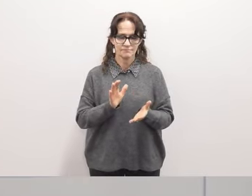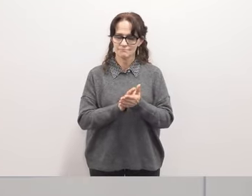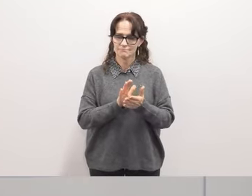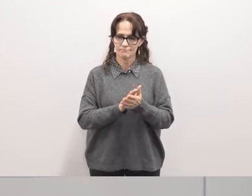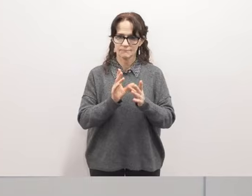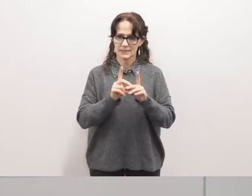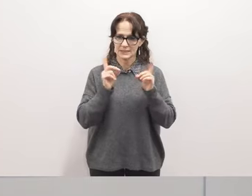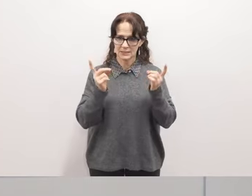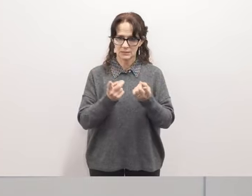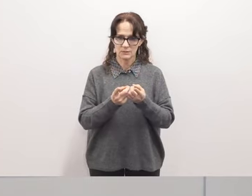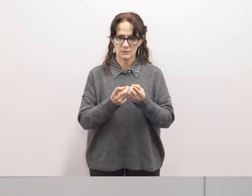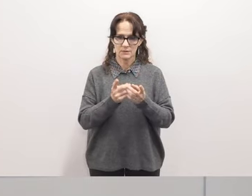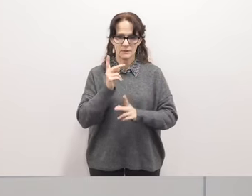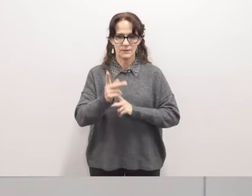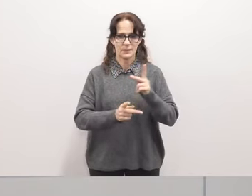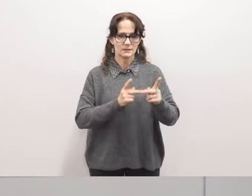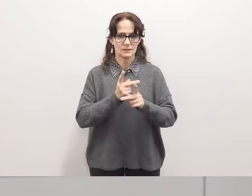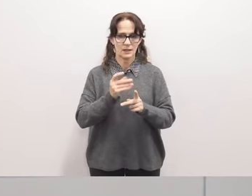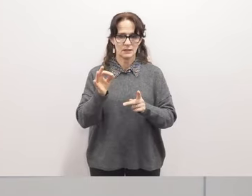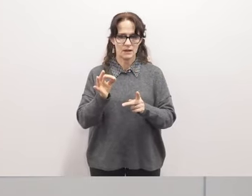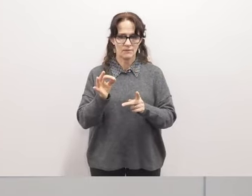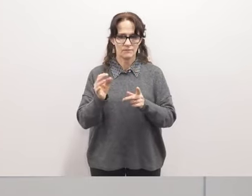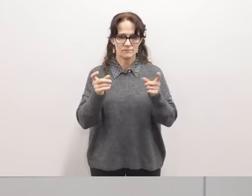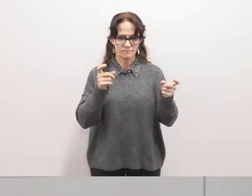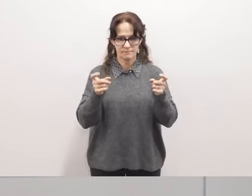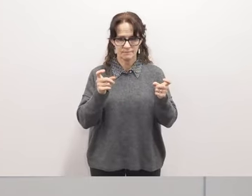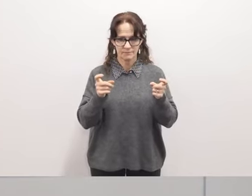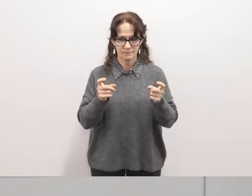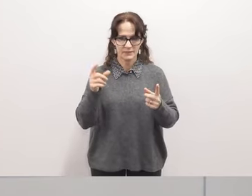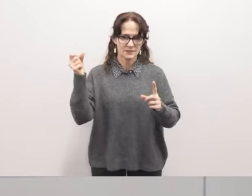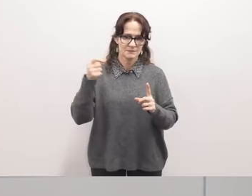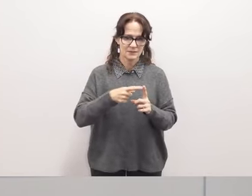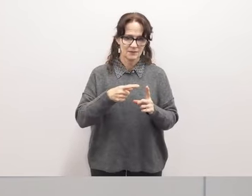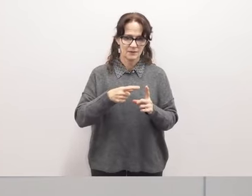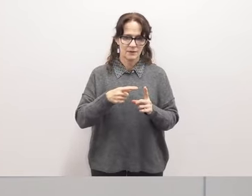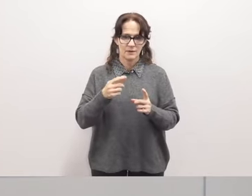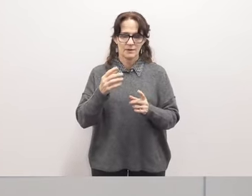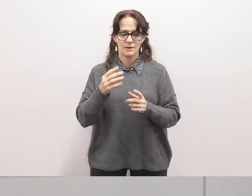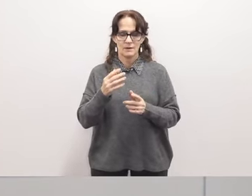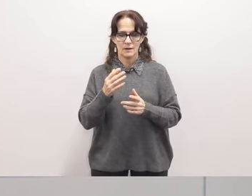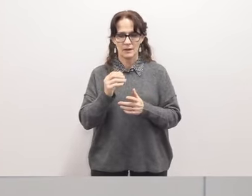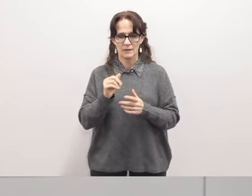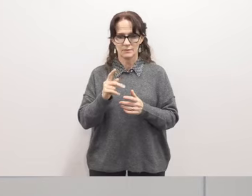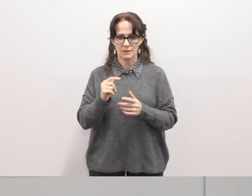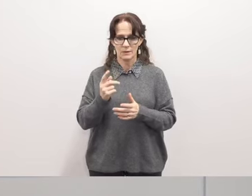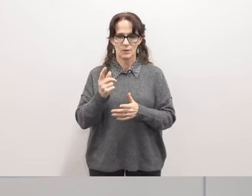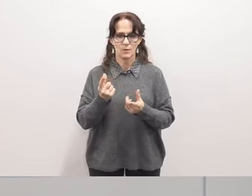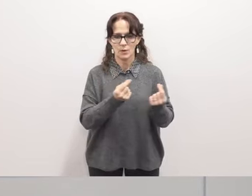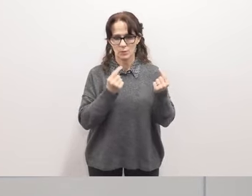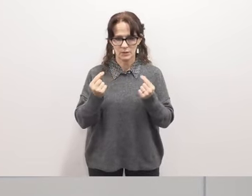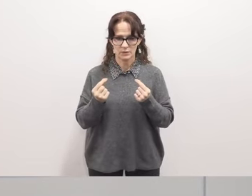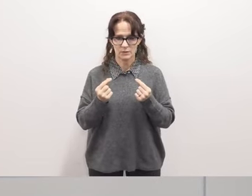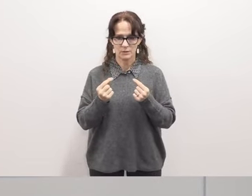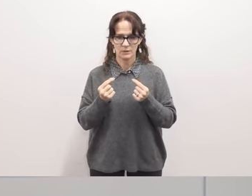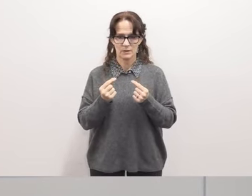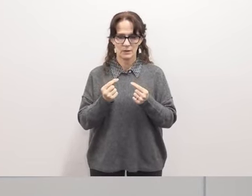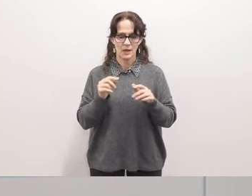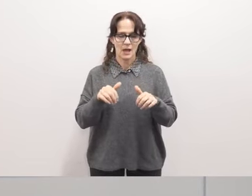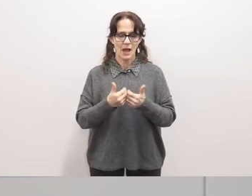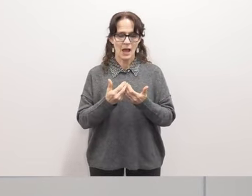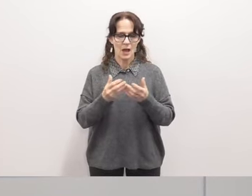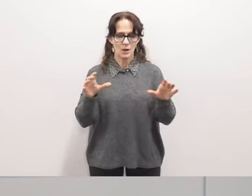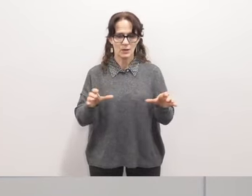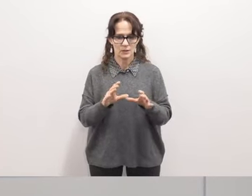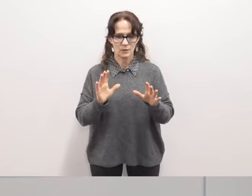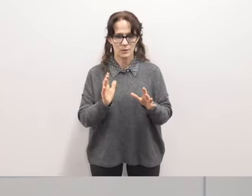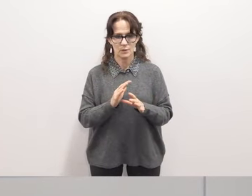district on this approach to this particular aspect of what it is that we do or how it is that we conduct our